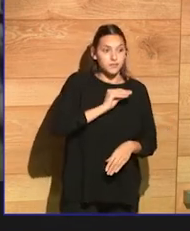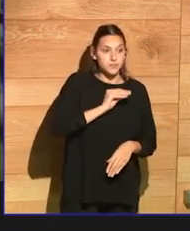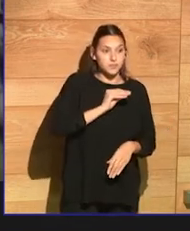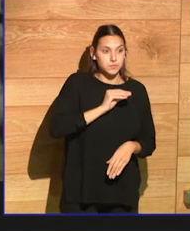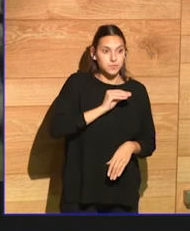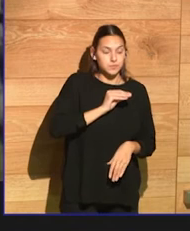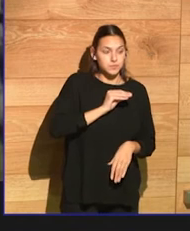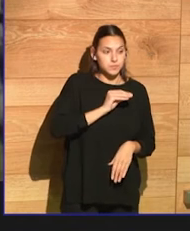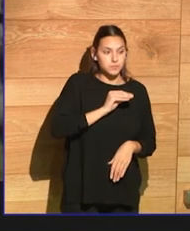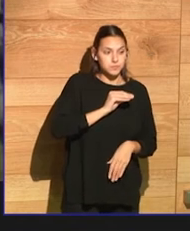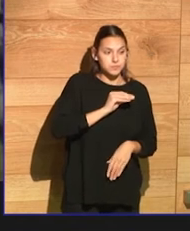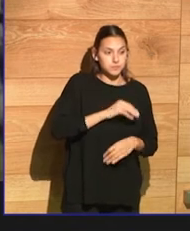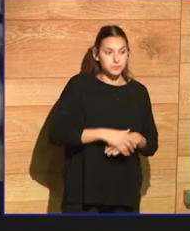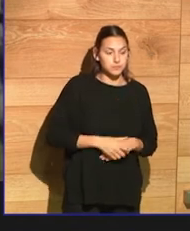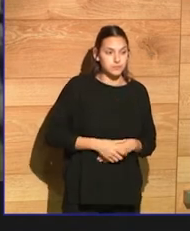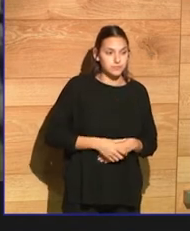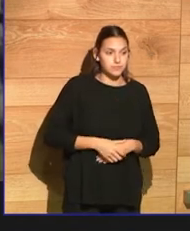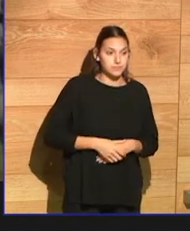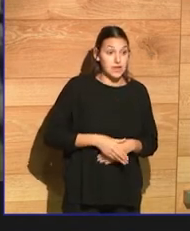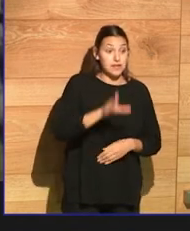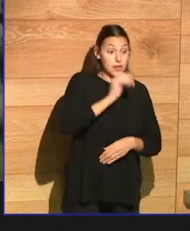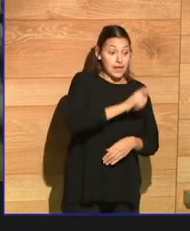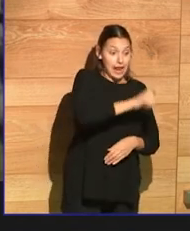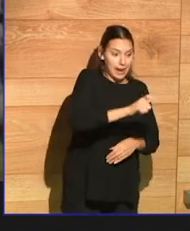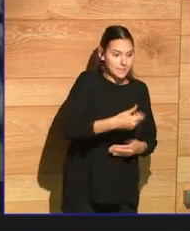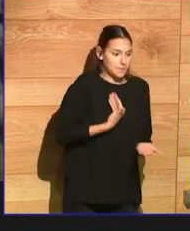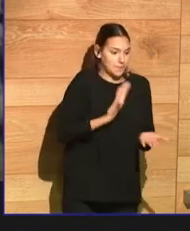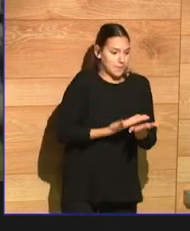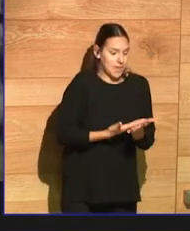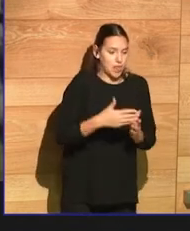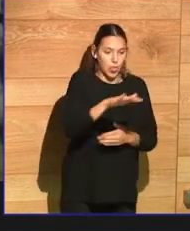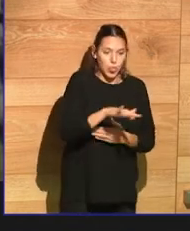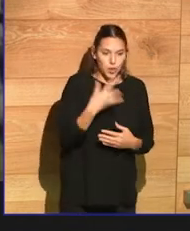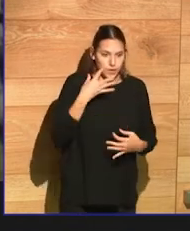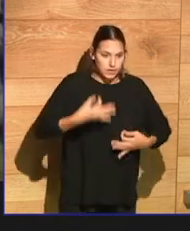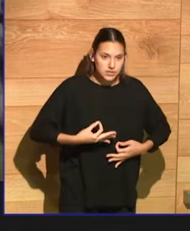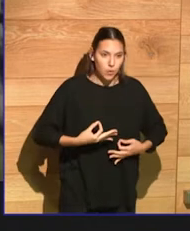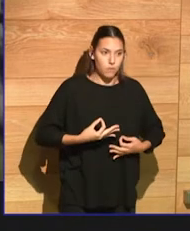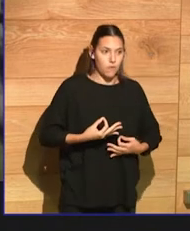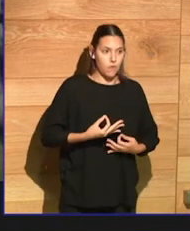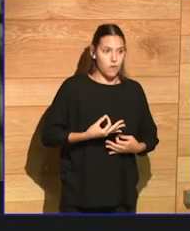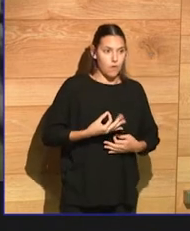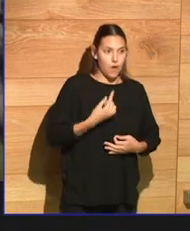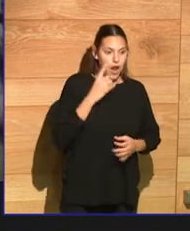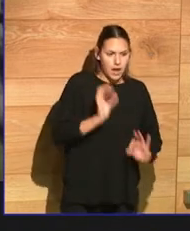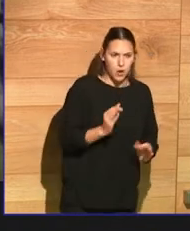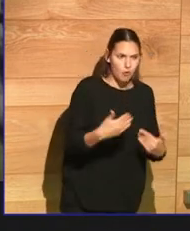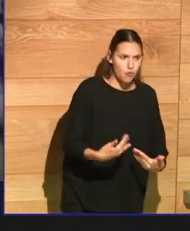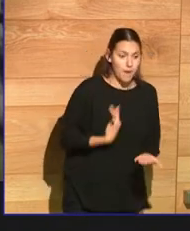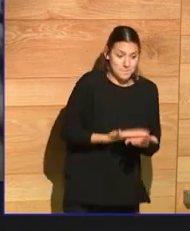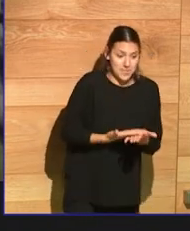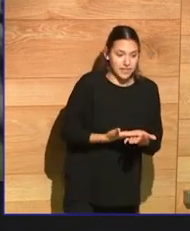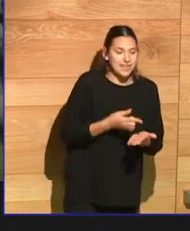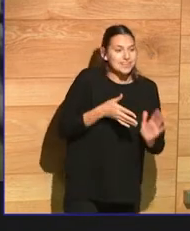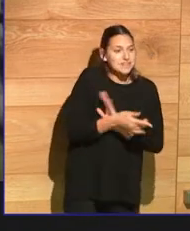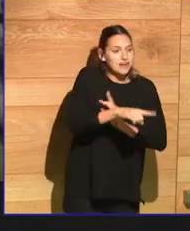safe spaces, and a lack of provocation are a generation that has been exposed to so much provocation their